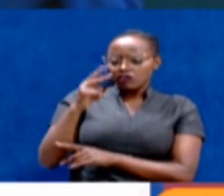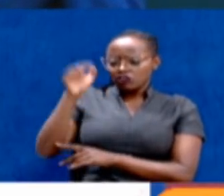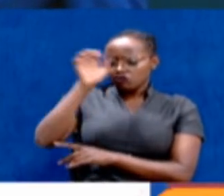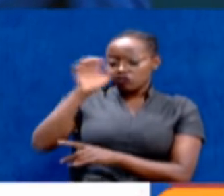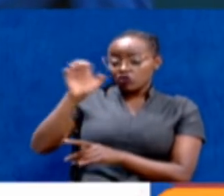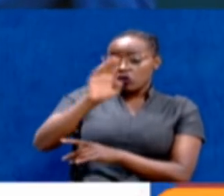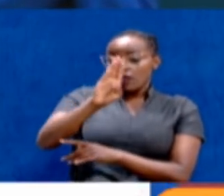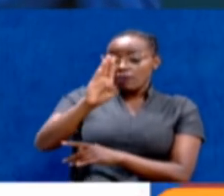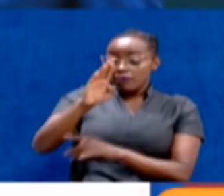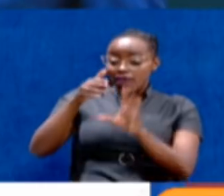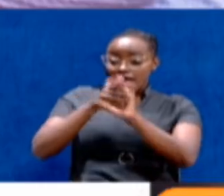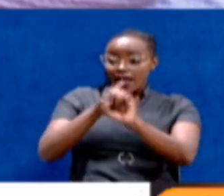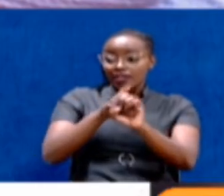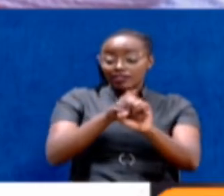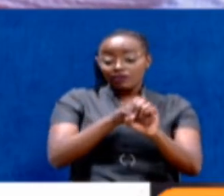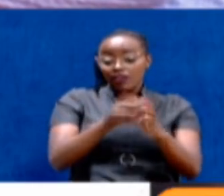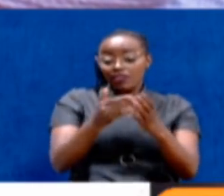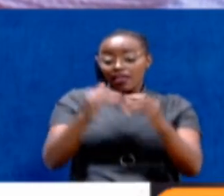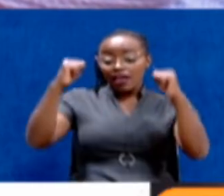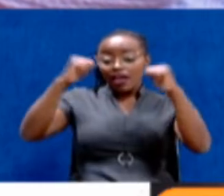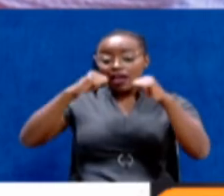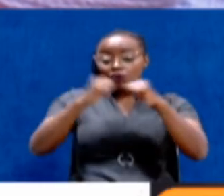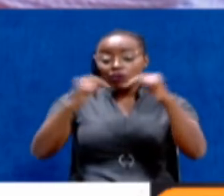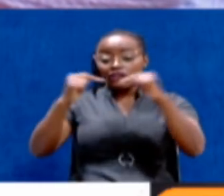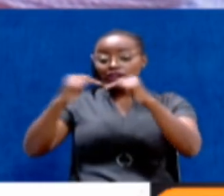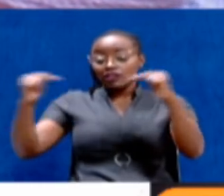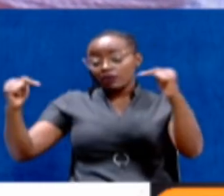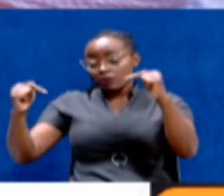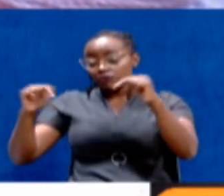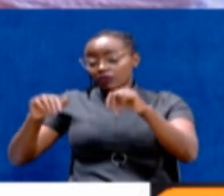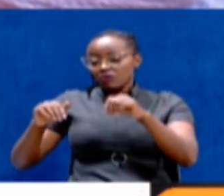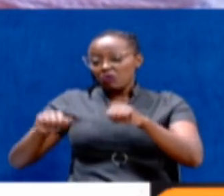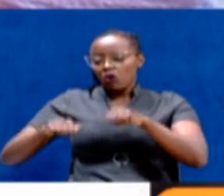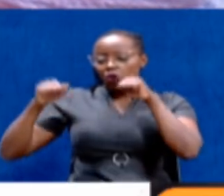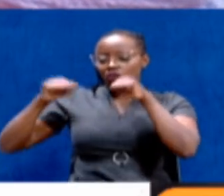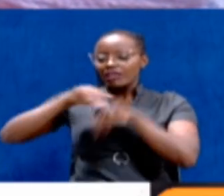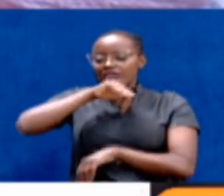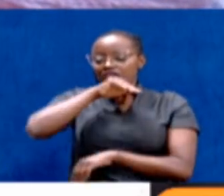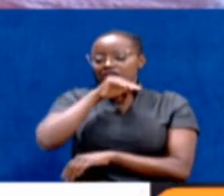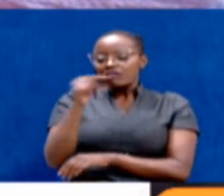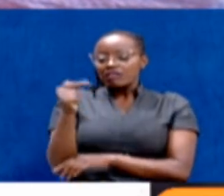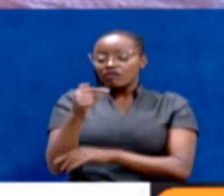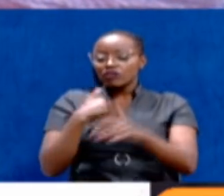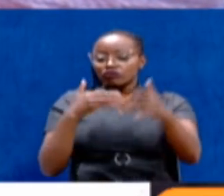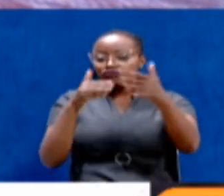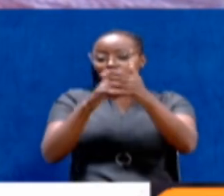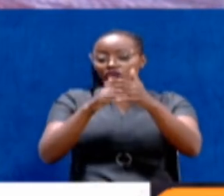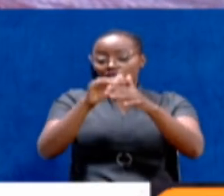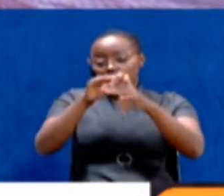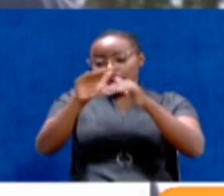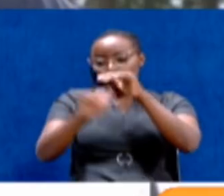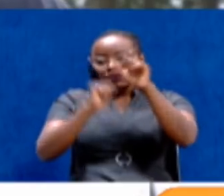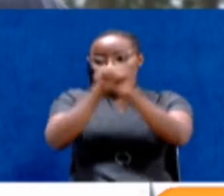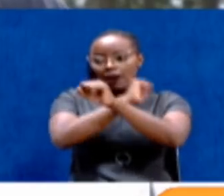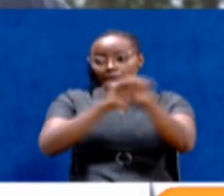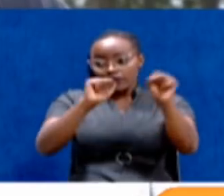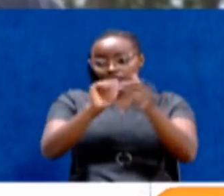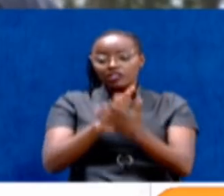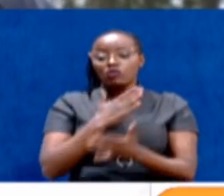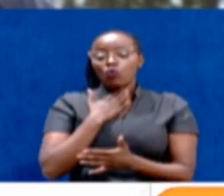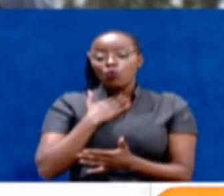Duwale is on record stating the deal between the President and Opposition Chief Wailo Dinga was not a deterrent to D.P. Ruto's presidential request.